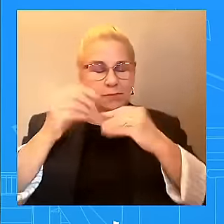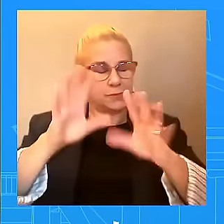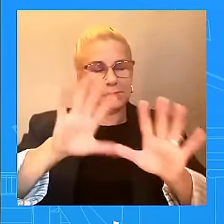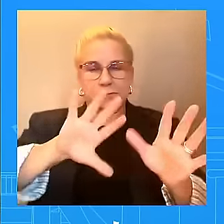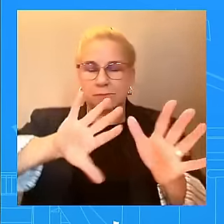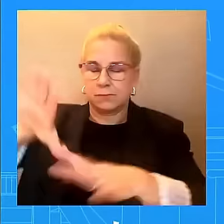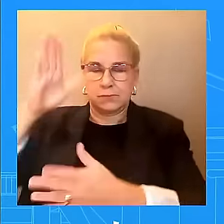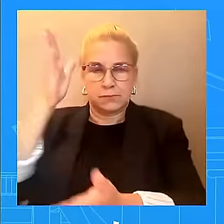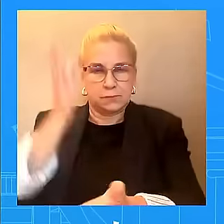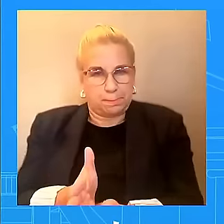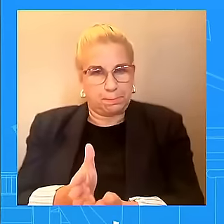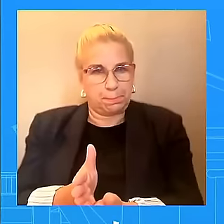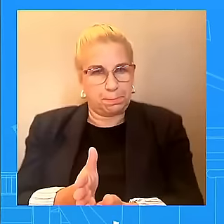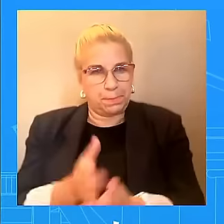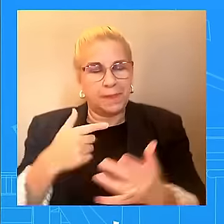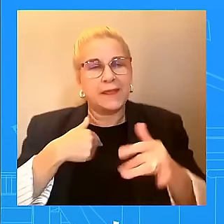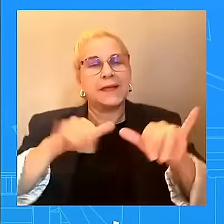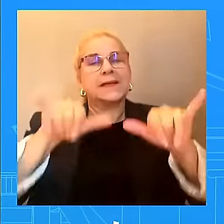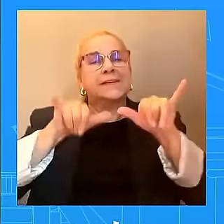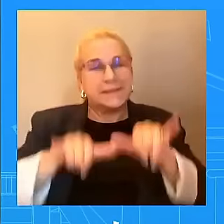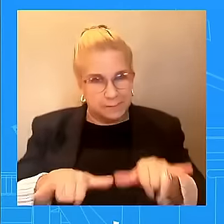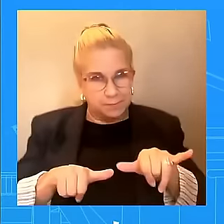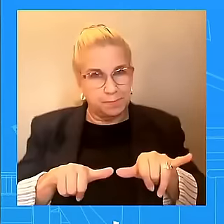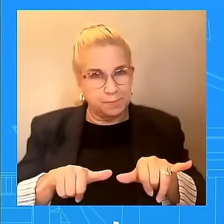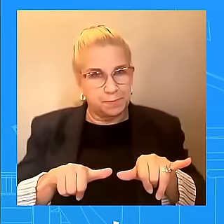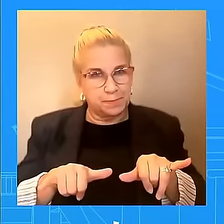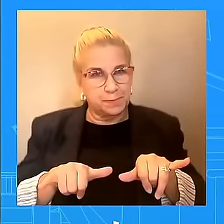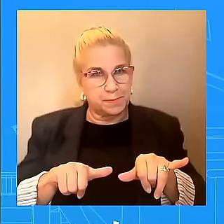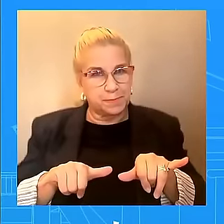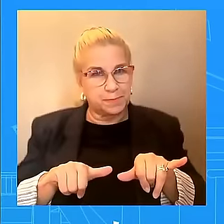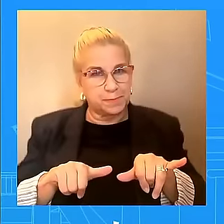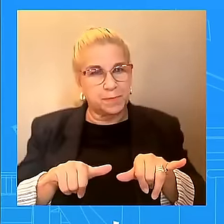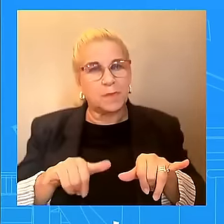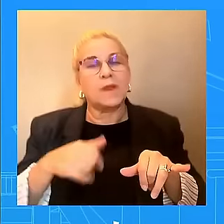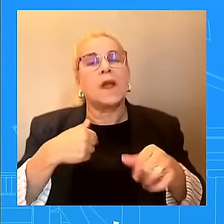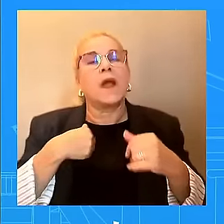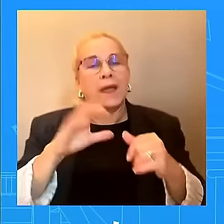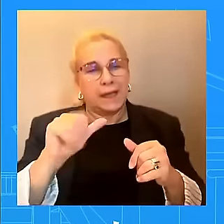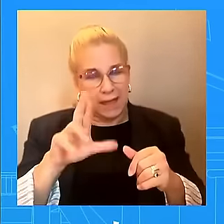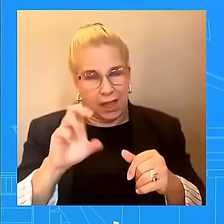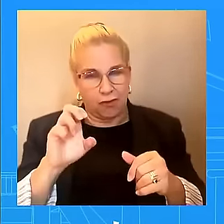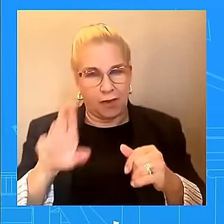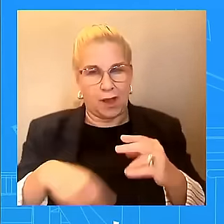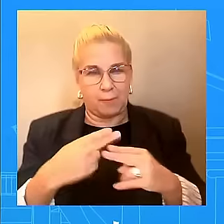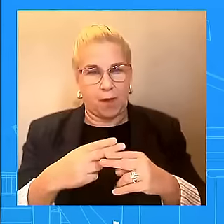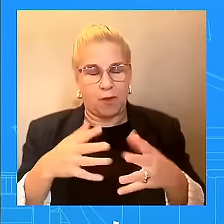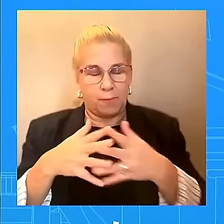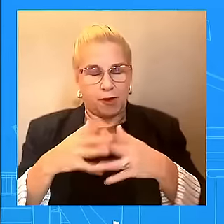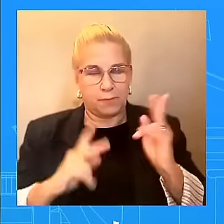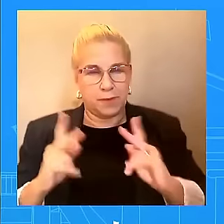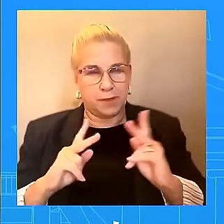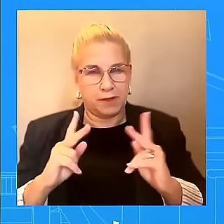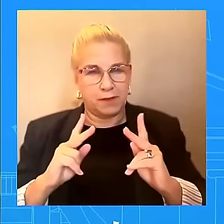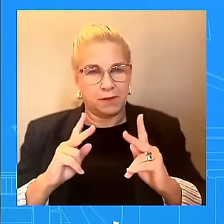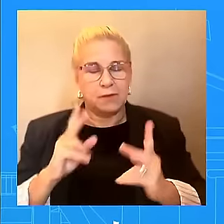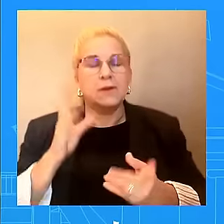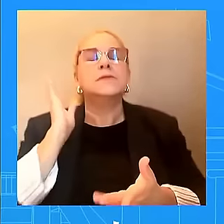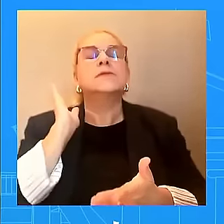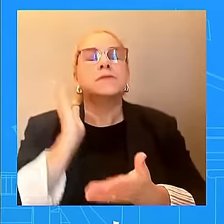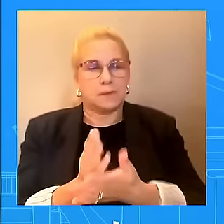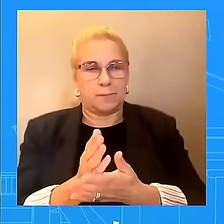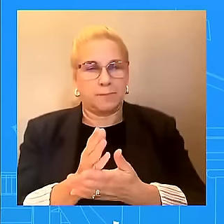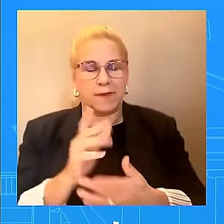people, if you care about Americans, you shouldn't do this. You shouldn't spread these falsehoods. It is dangerous. Okay. Thank you, Karine.